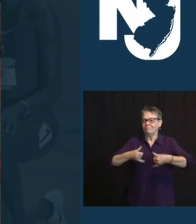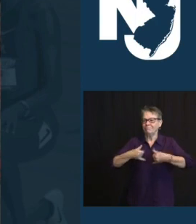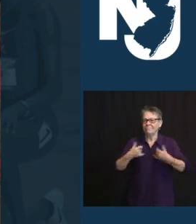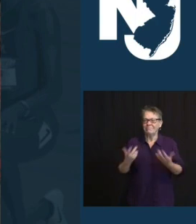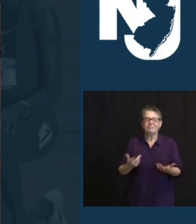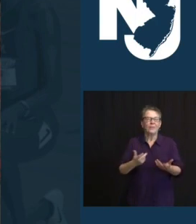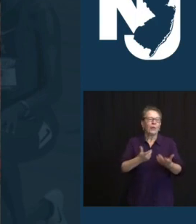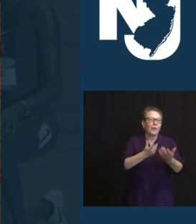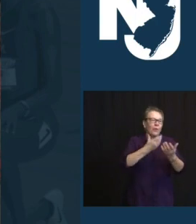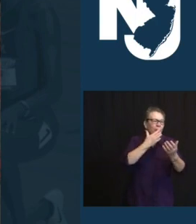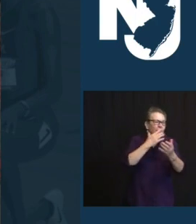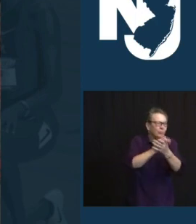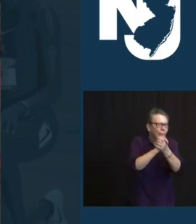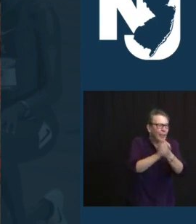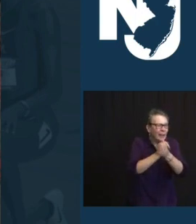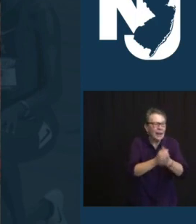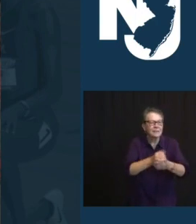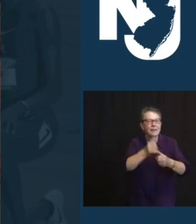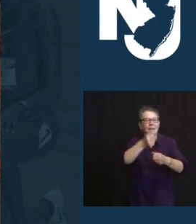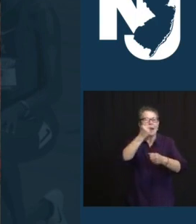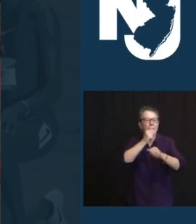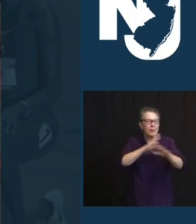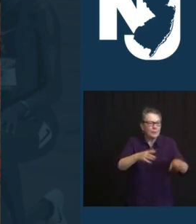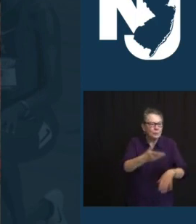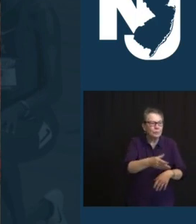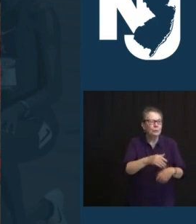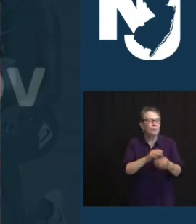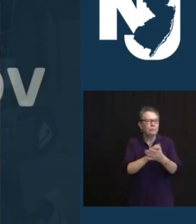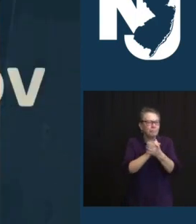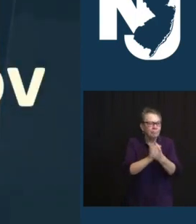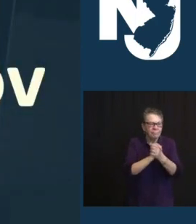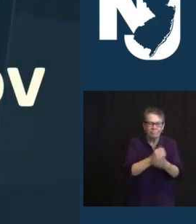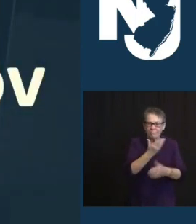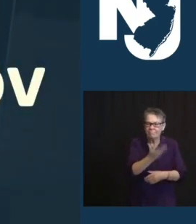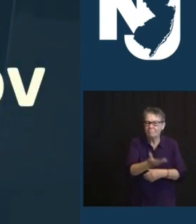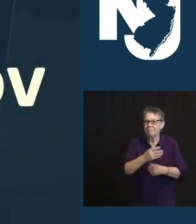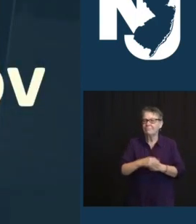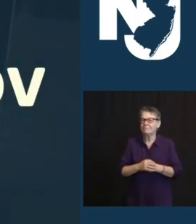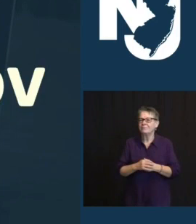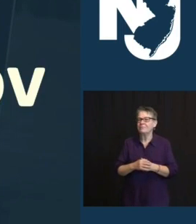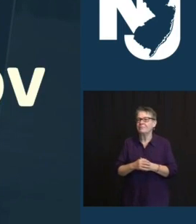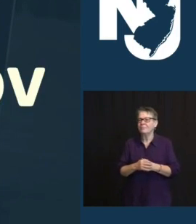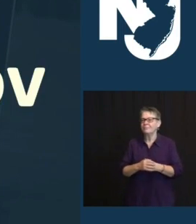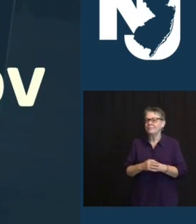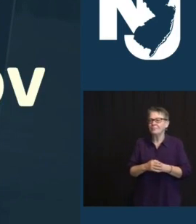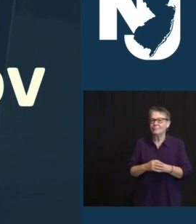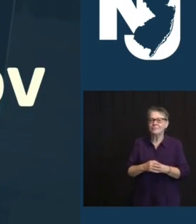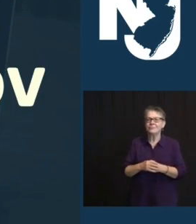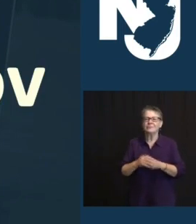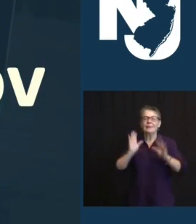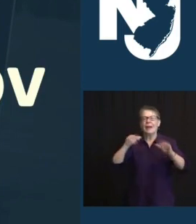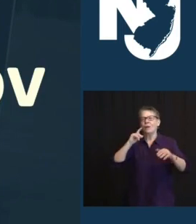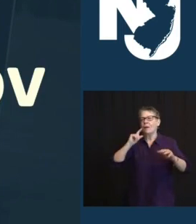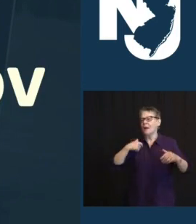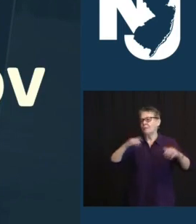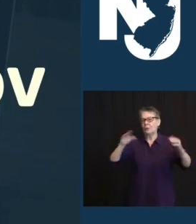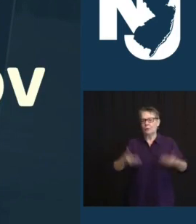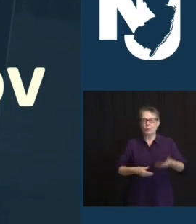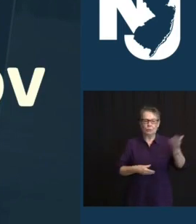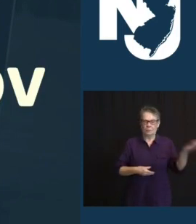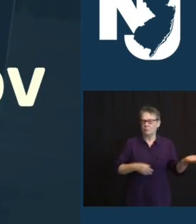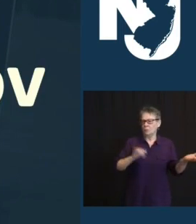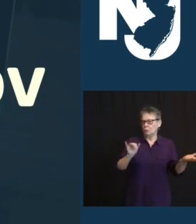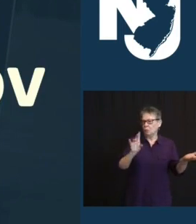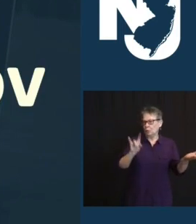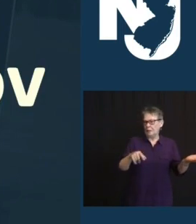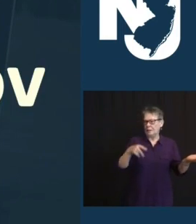CONGRATULATIONS ON AN AMAZING PERFORMANCE. AND WITH THAT, PLEASE HELP ME WELCOME THE WOMAN WHO NEEDS NO INTRODUCTION, THE COMMISSIONER OF THE DEPARTMENT